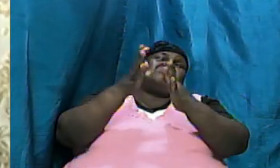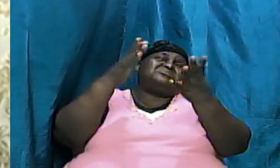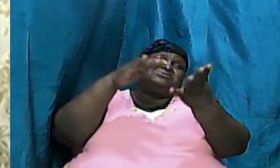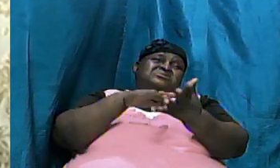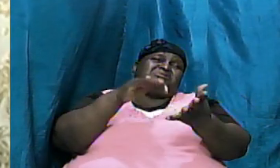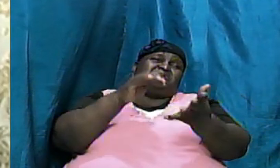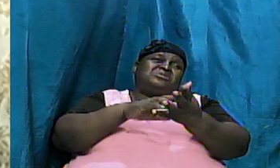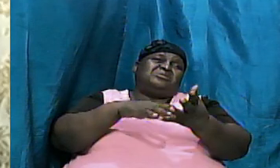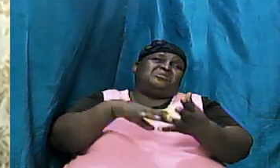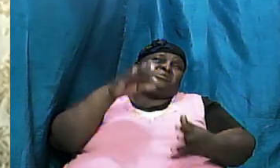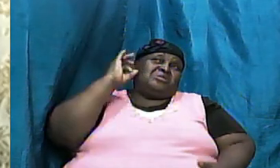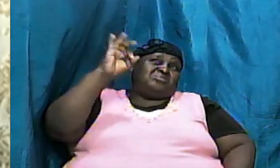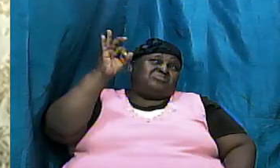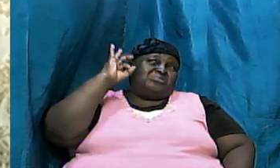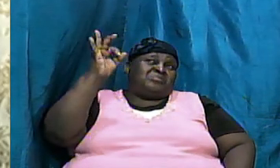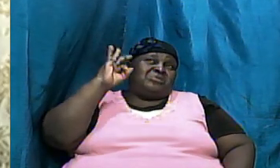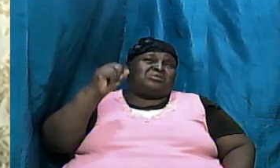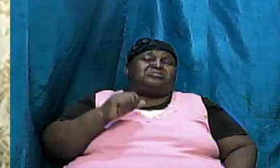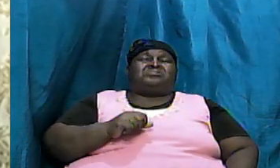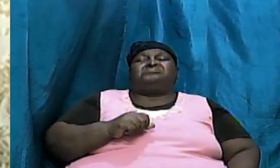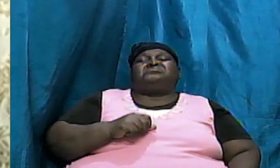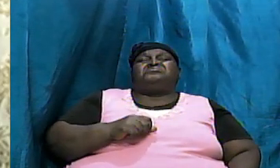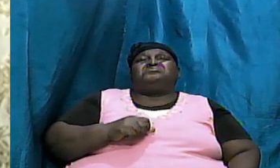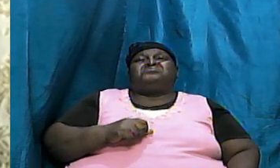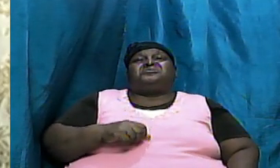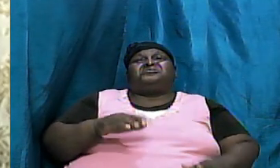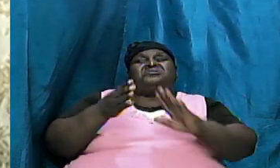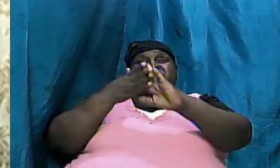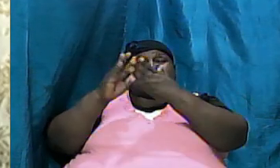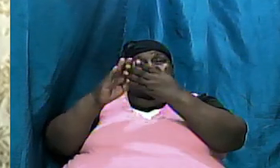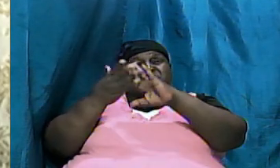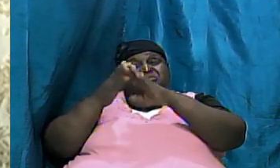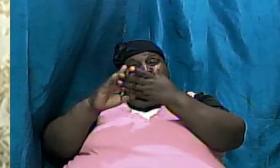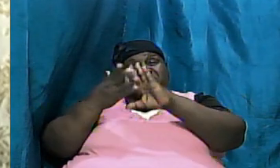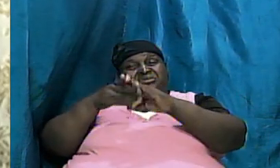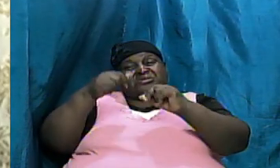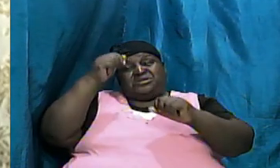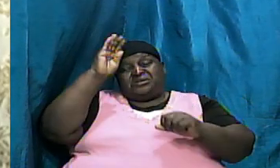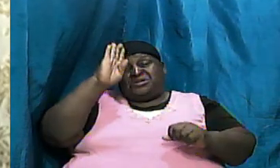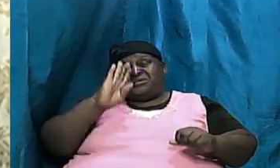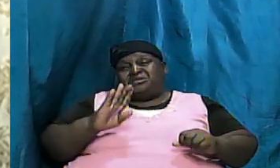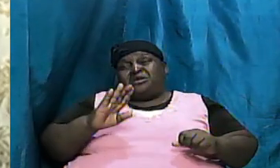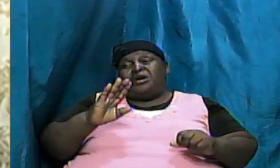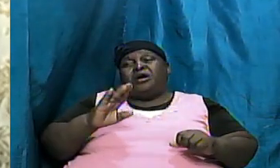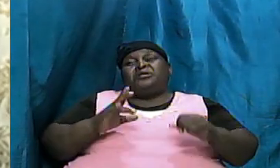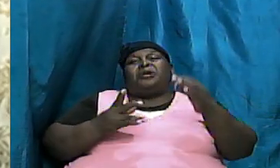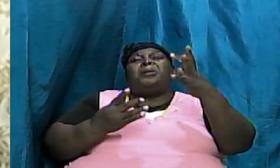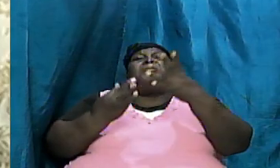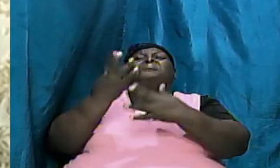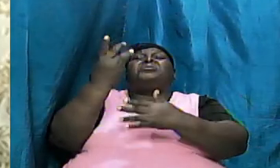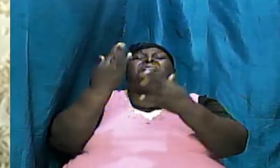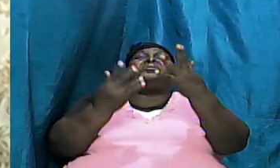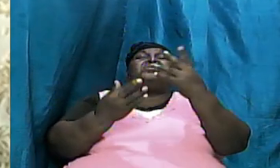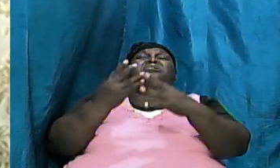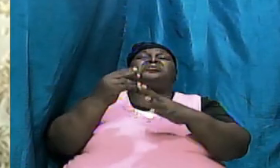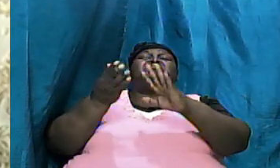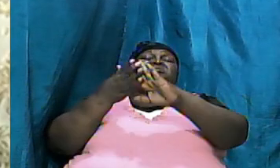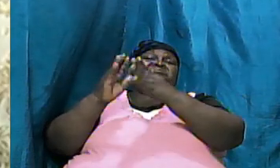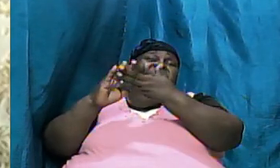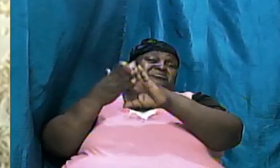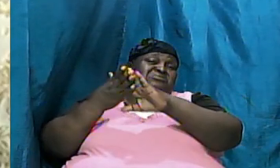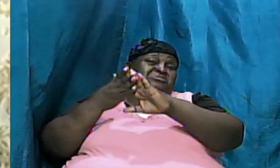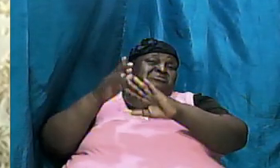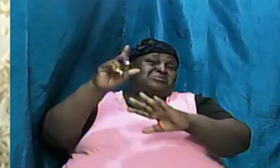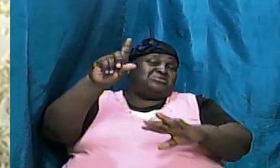know there was a Sodom and Gomorrah and God rained on brimstone and fire from heaven and Lot's